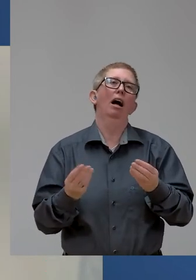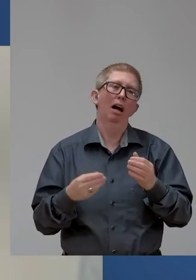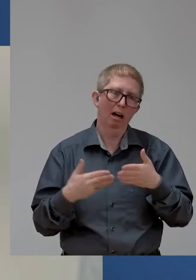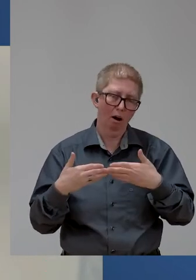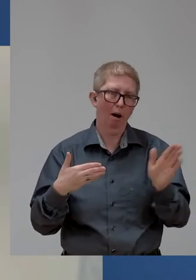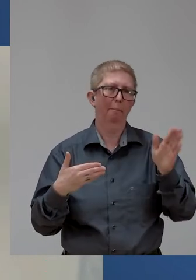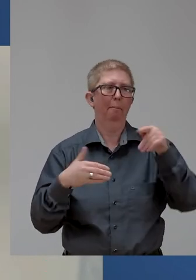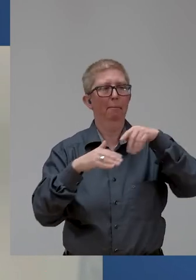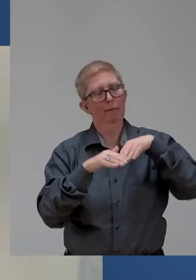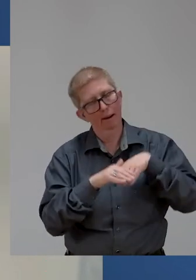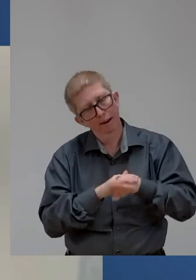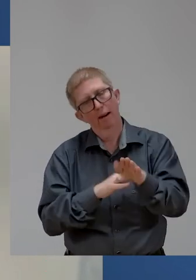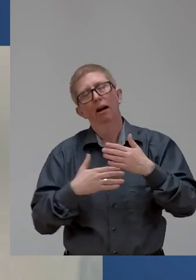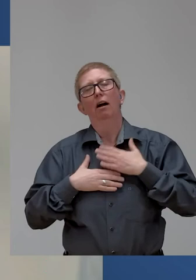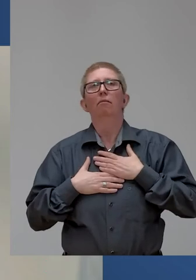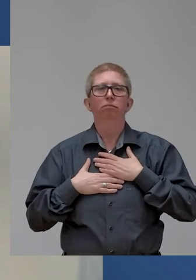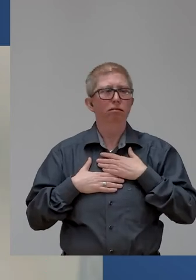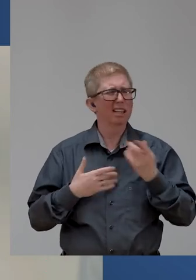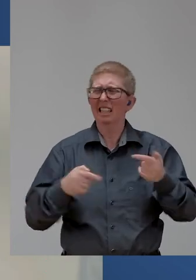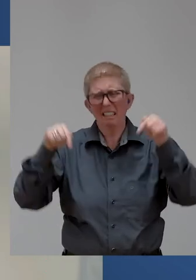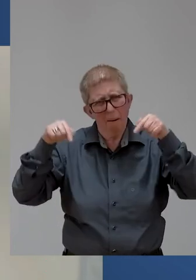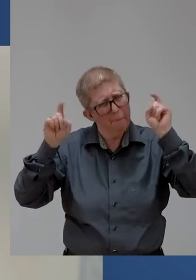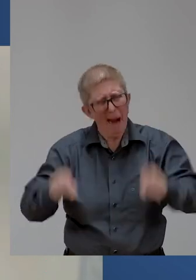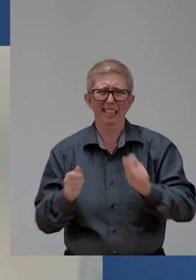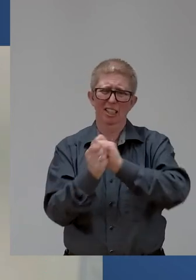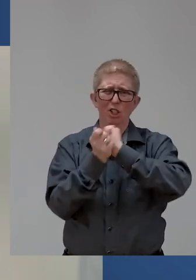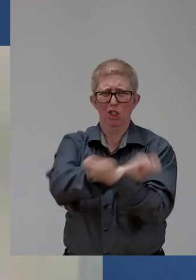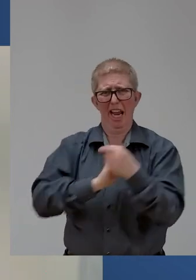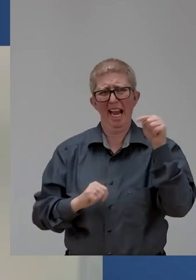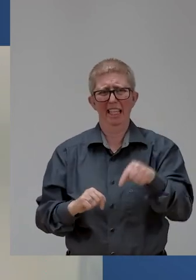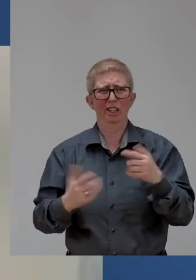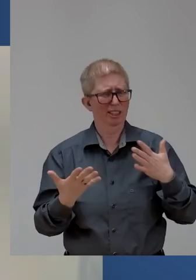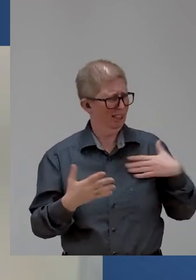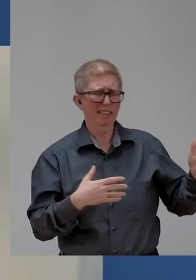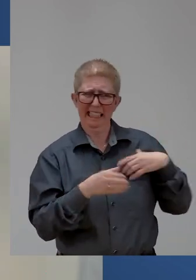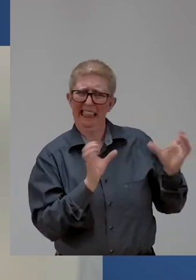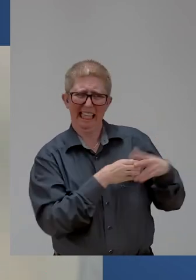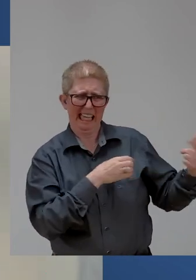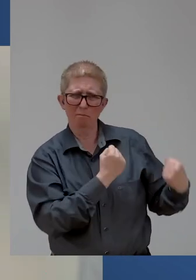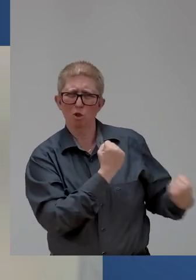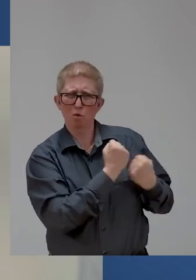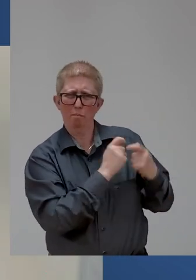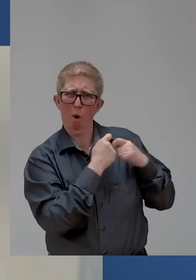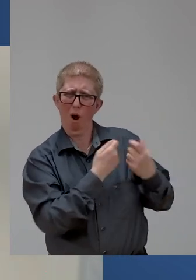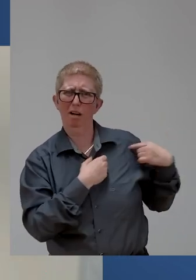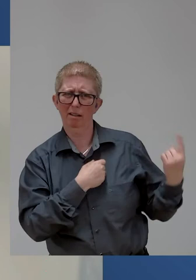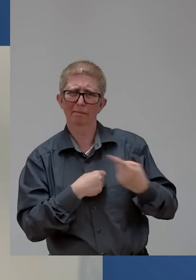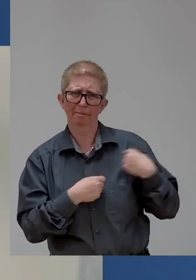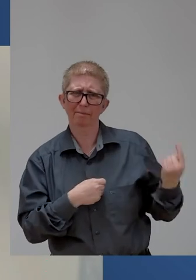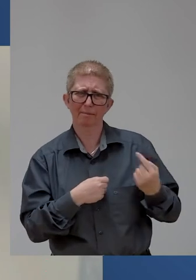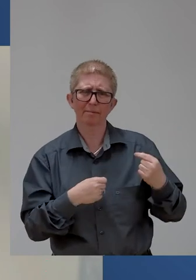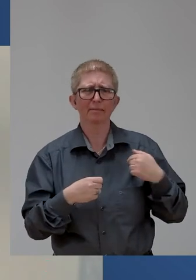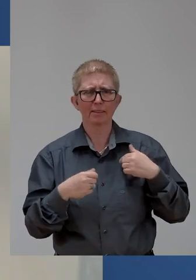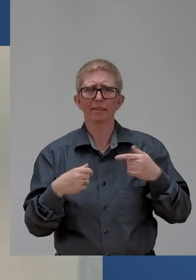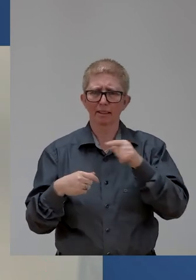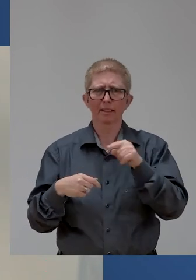I had the full support of my mission and during this particular conference, we talked to UN Security and they were able to have a guard